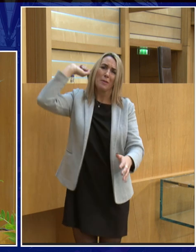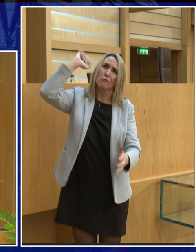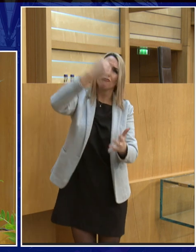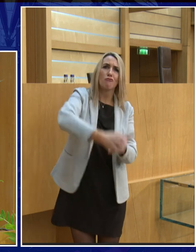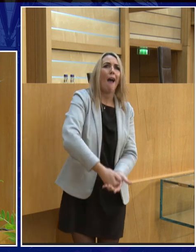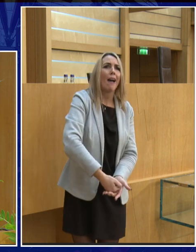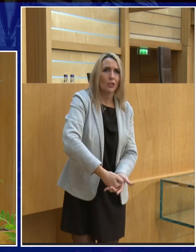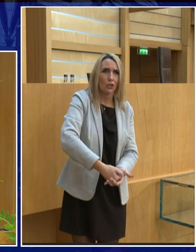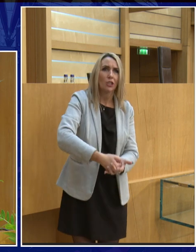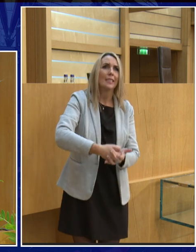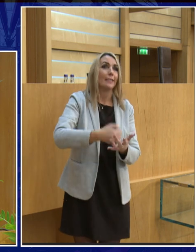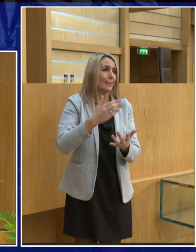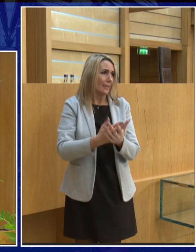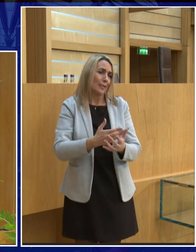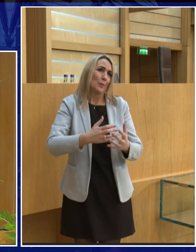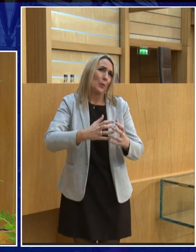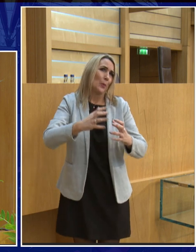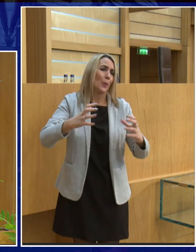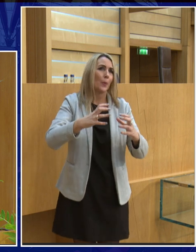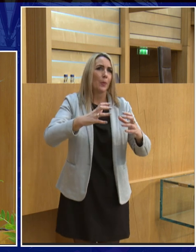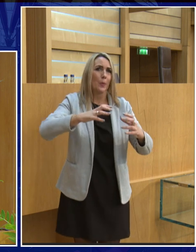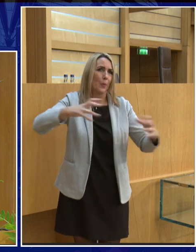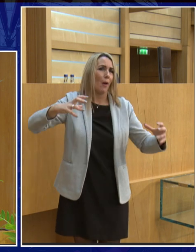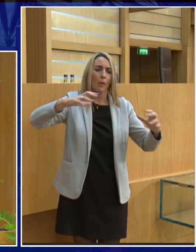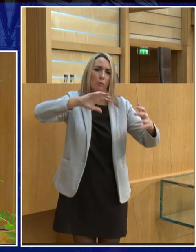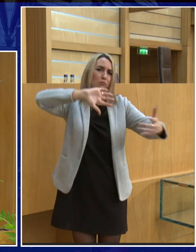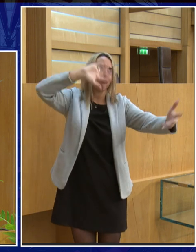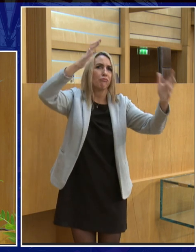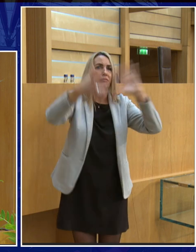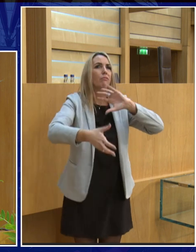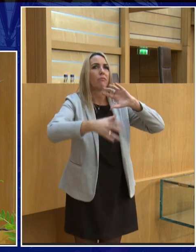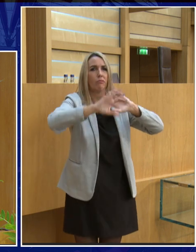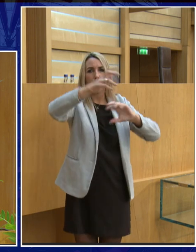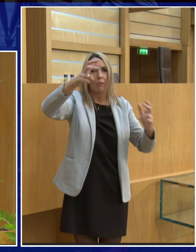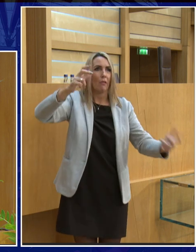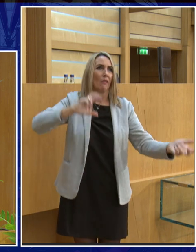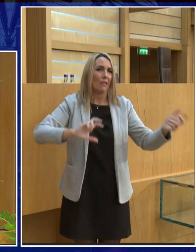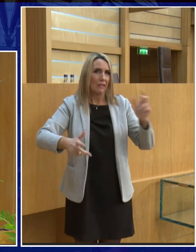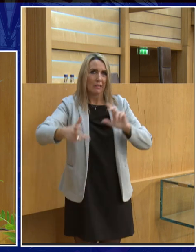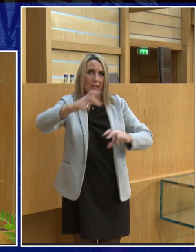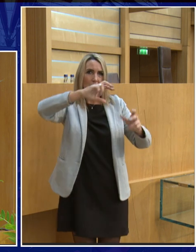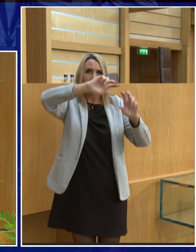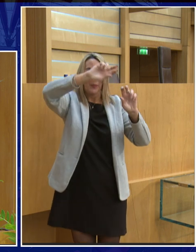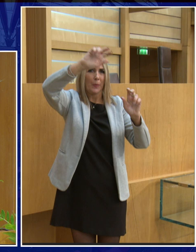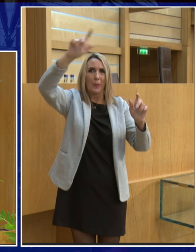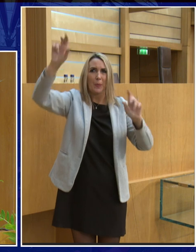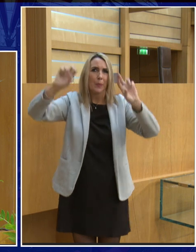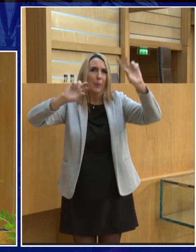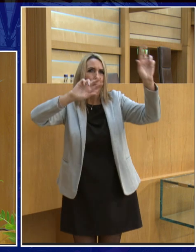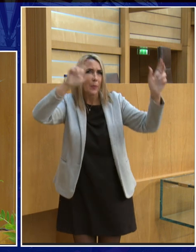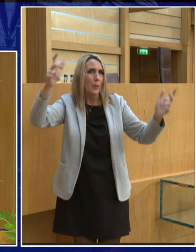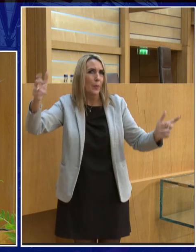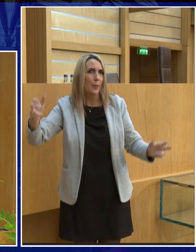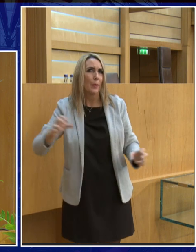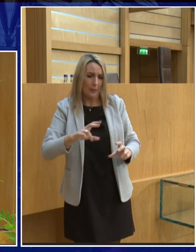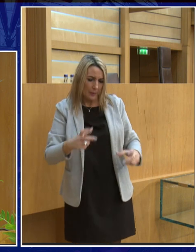and it sort of effectively it smashed earth up and all this sort of debris from this Mars-like